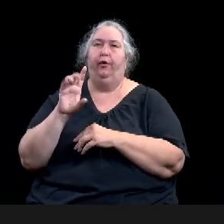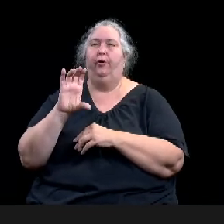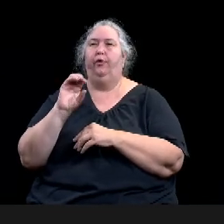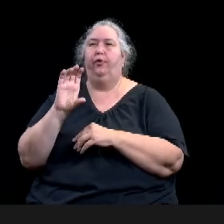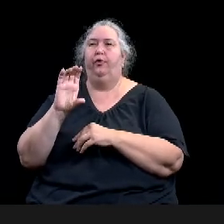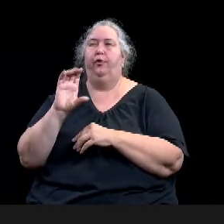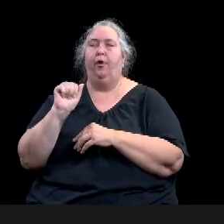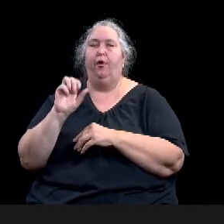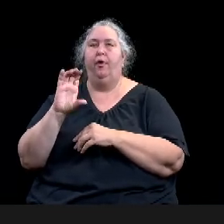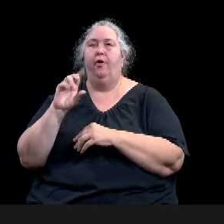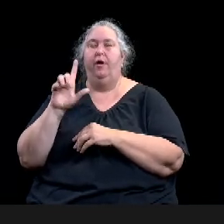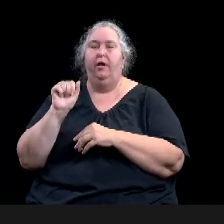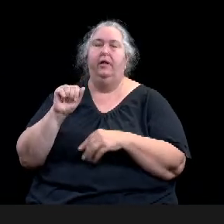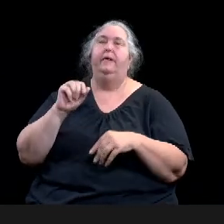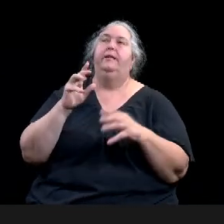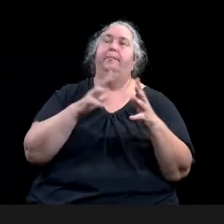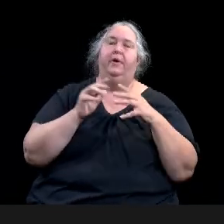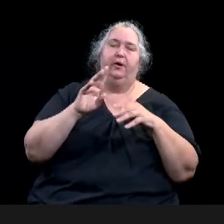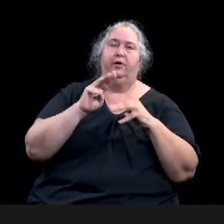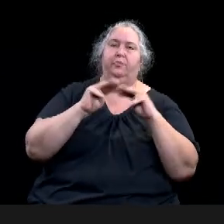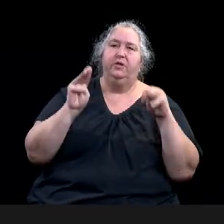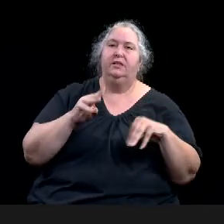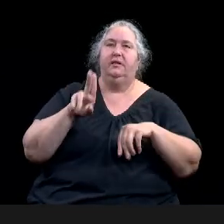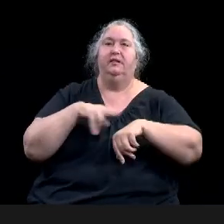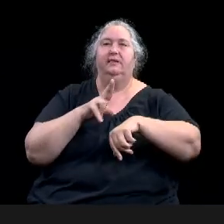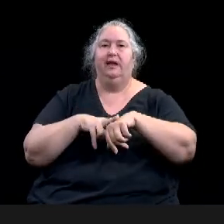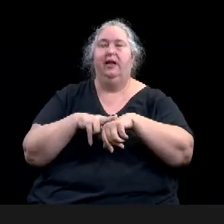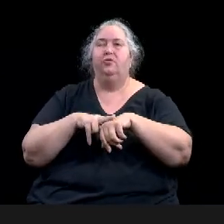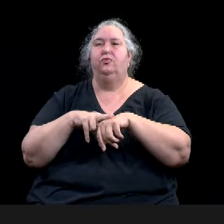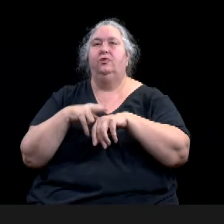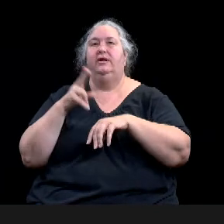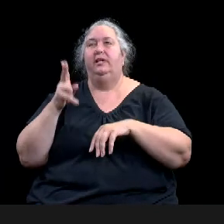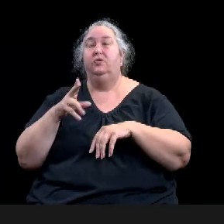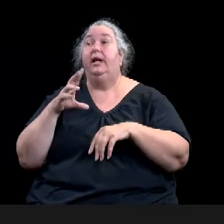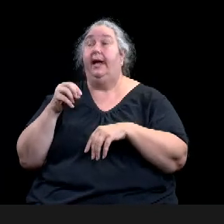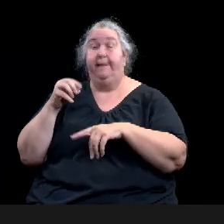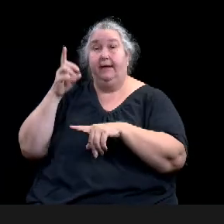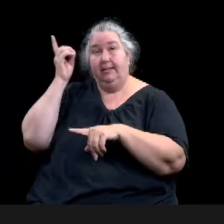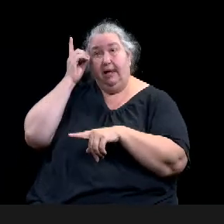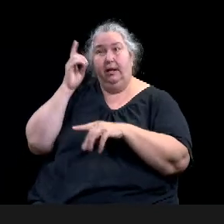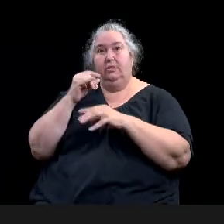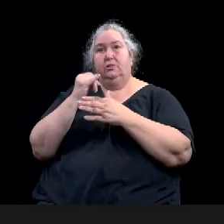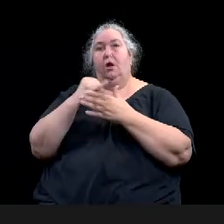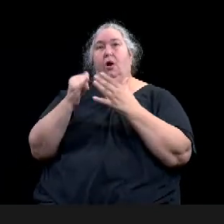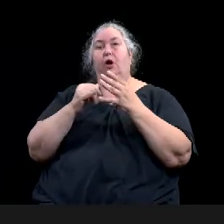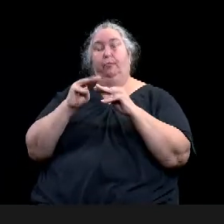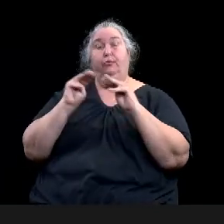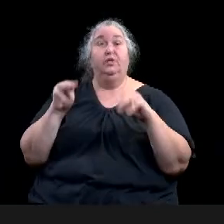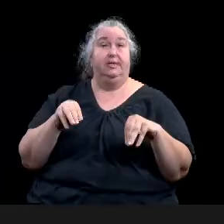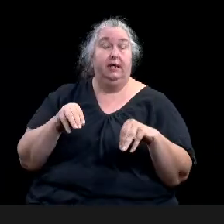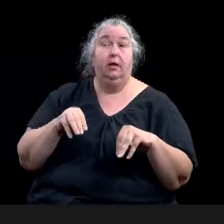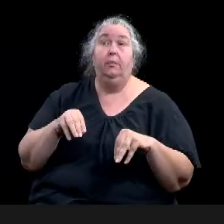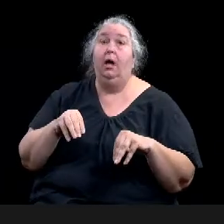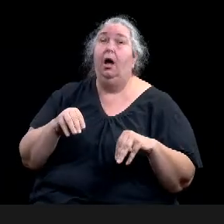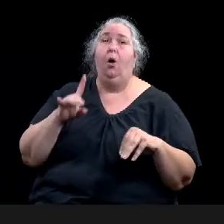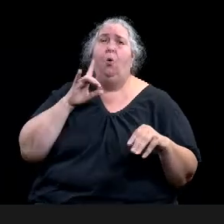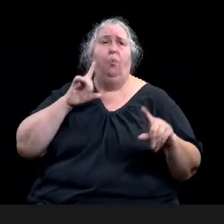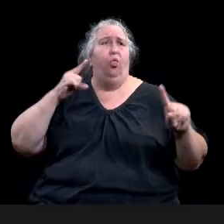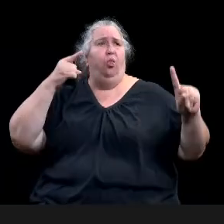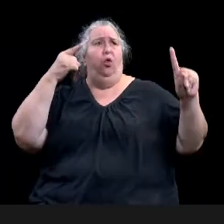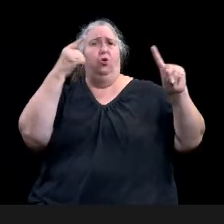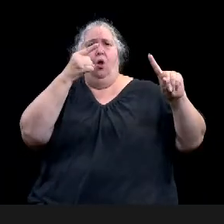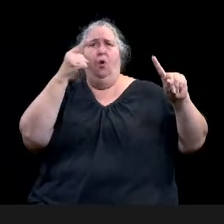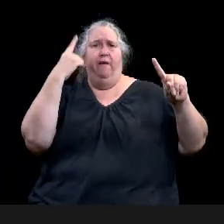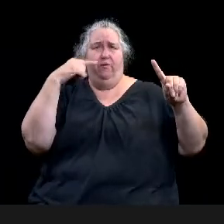The goals for this, for this project, for, for the team inclusive, was a, was really a five-year